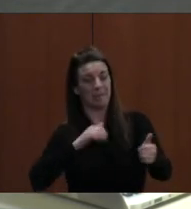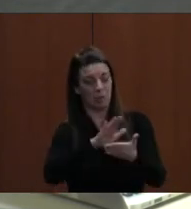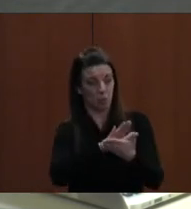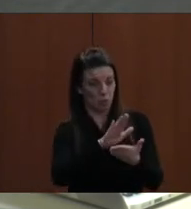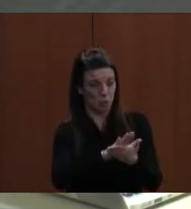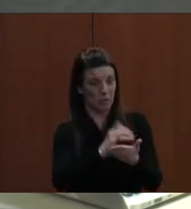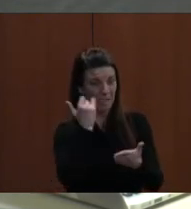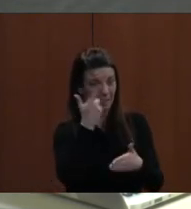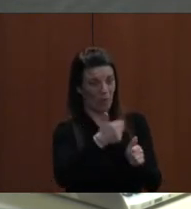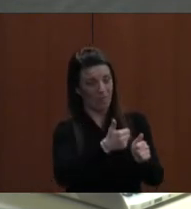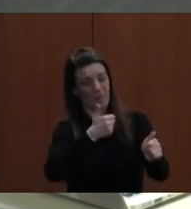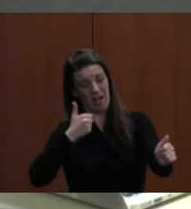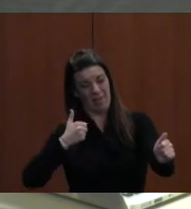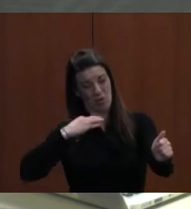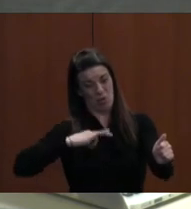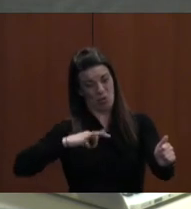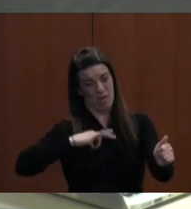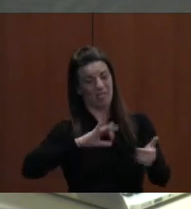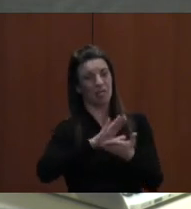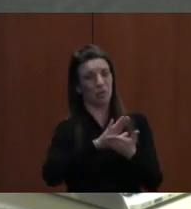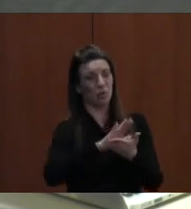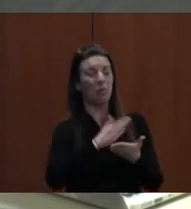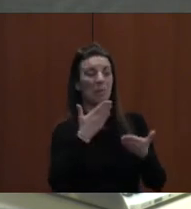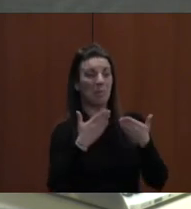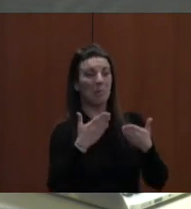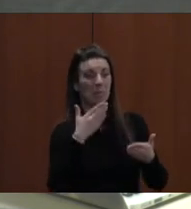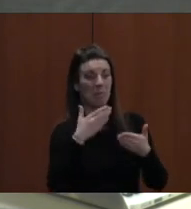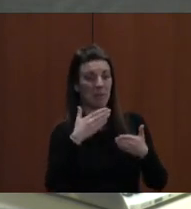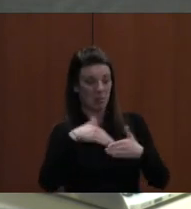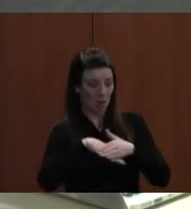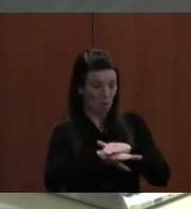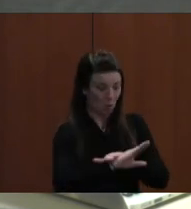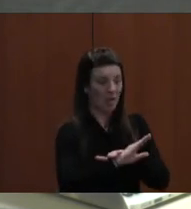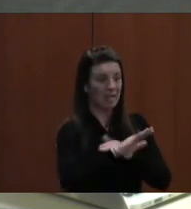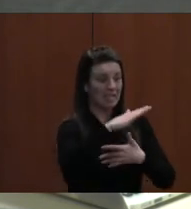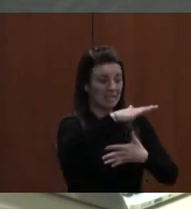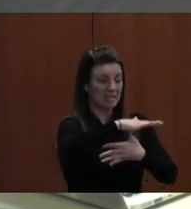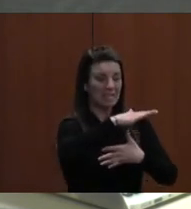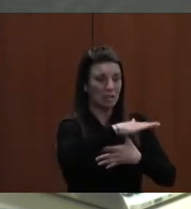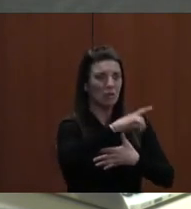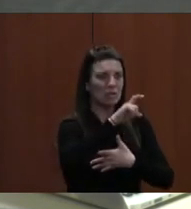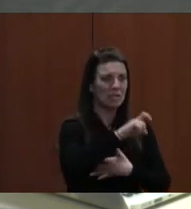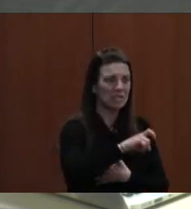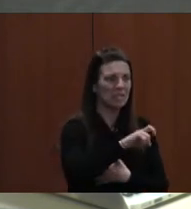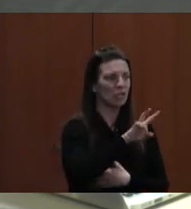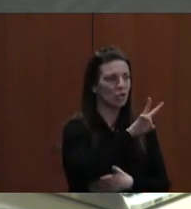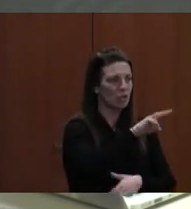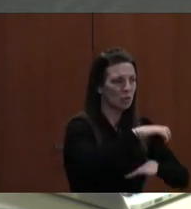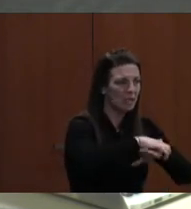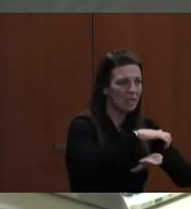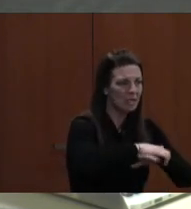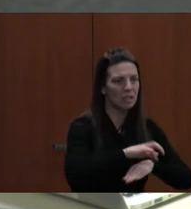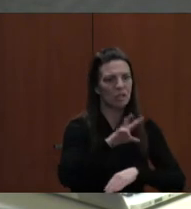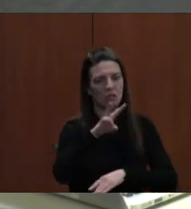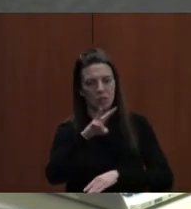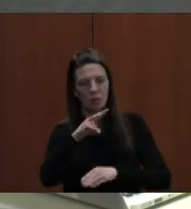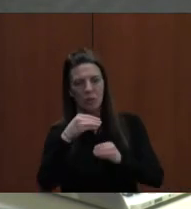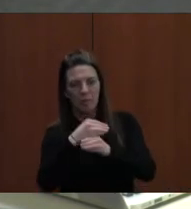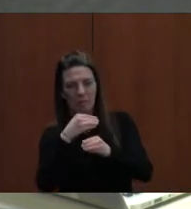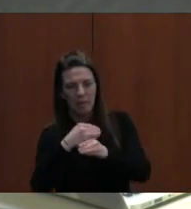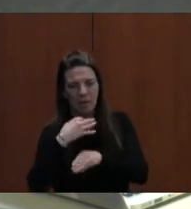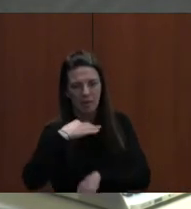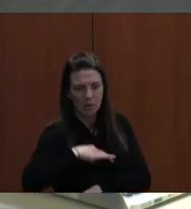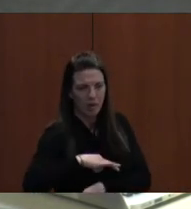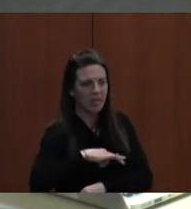credits, you might stick to your senior year, but when you're going into your senior year and you need two math or two English credits, a social studies, a science,